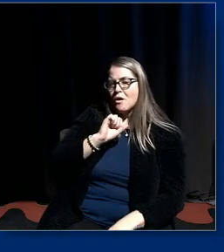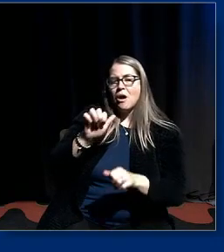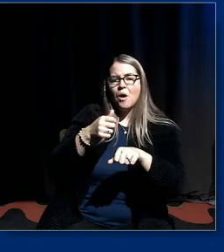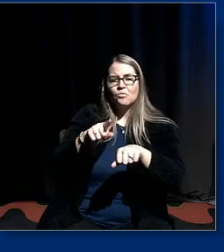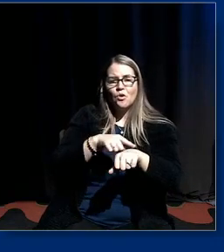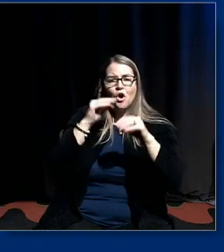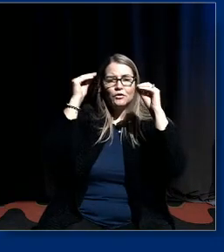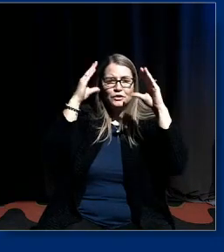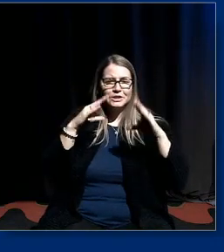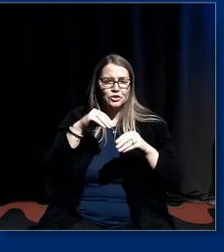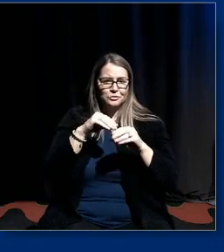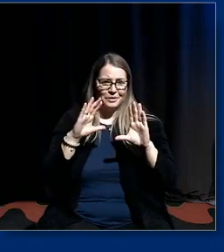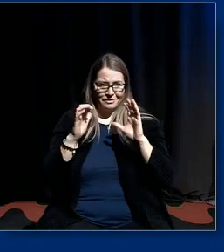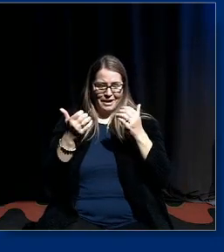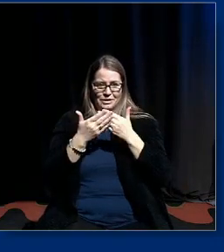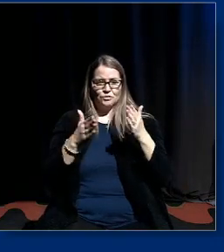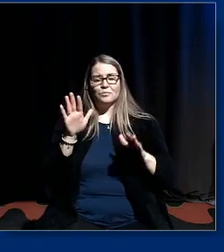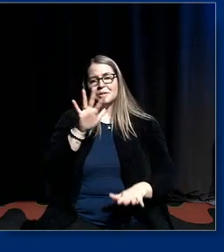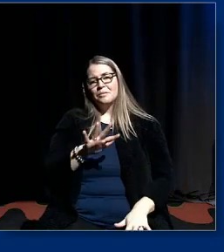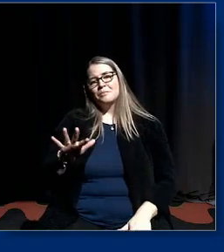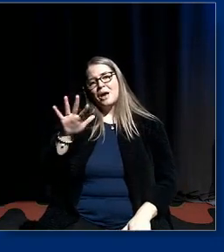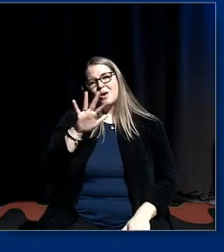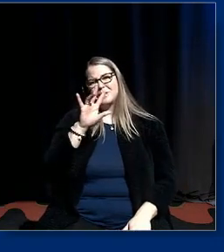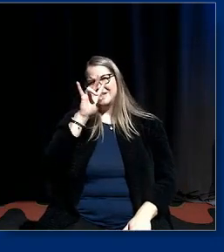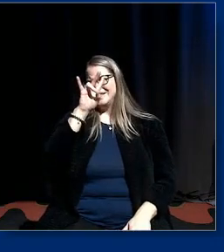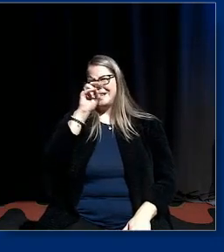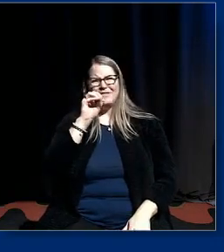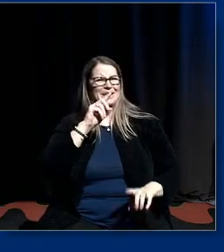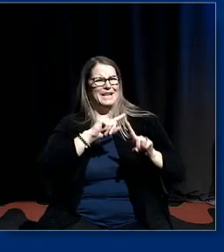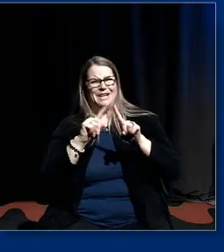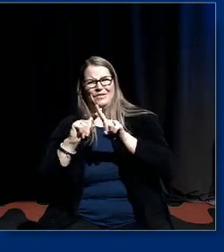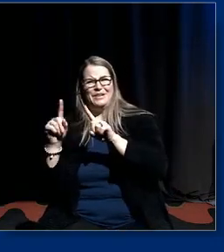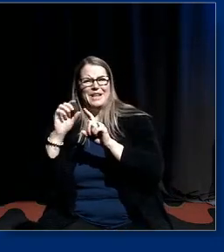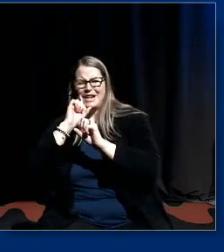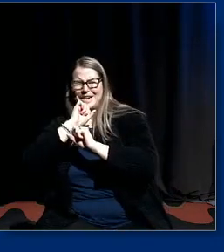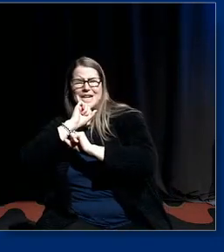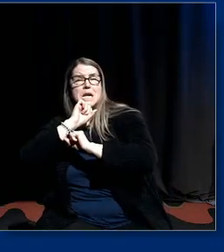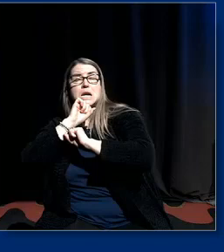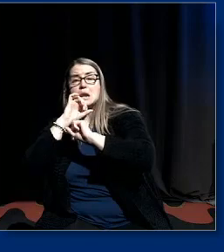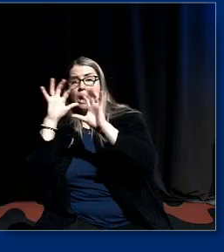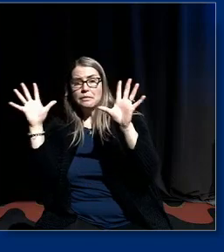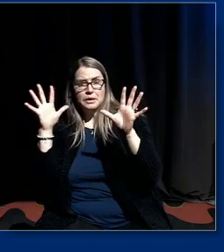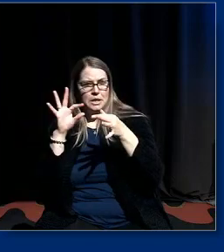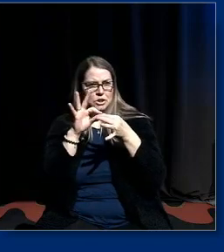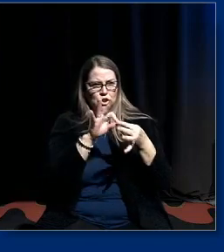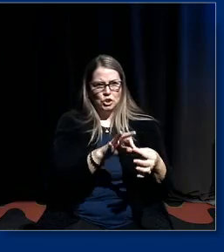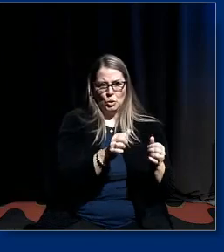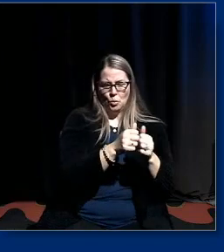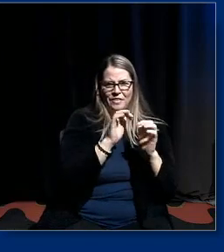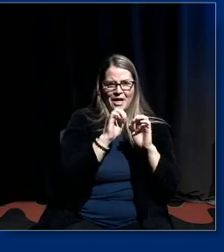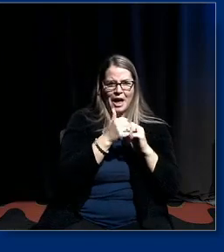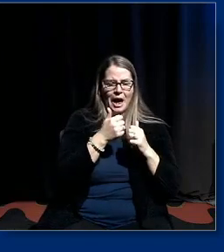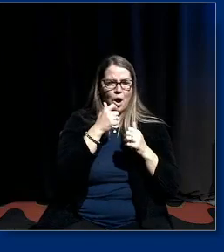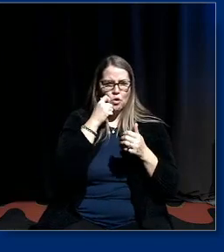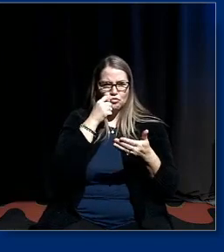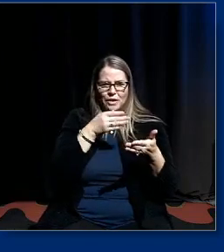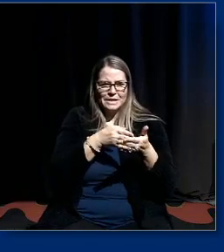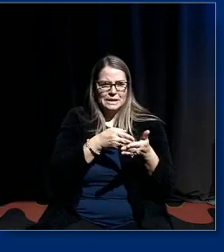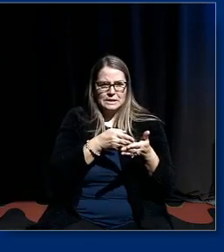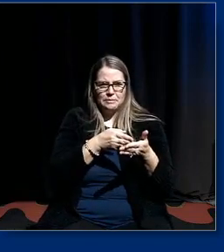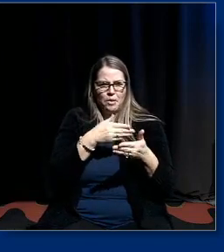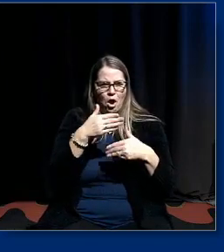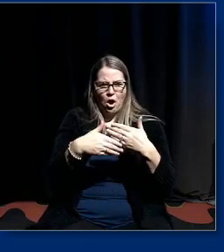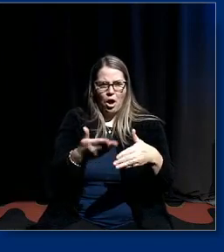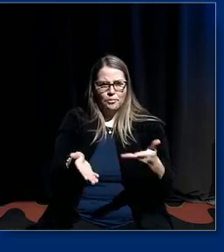teacher's been in the classroom about 70 different things most of which had nothing to do with how racism operates and